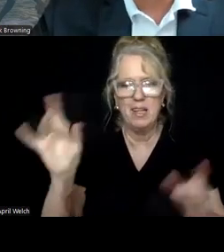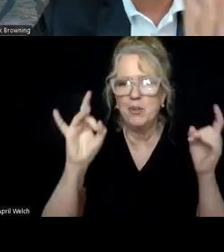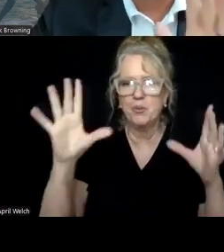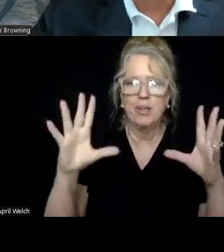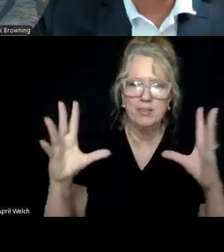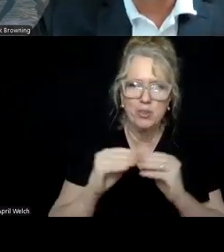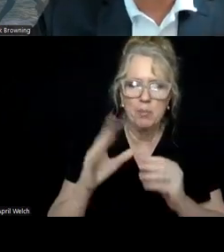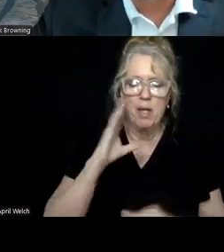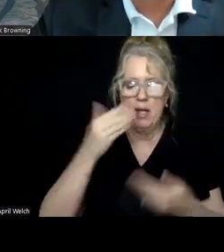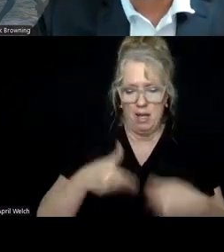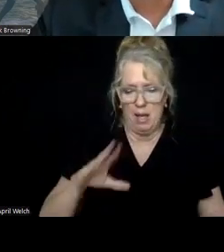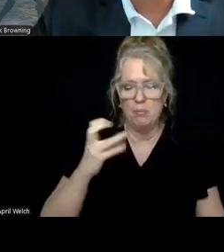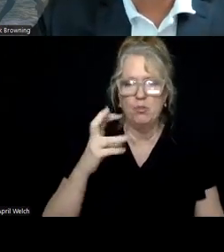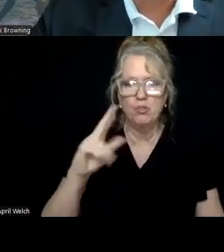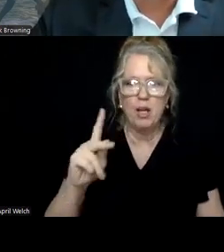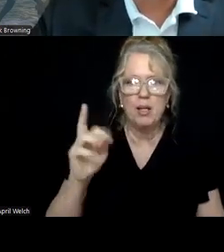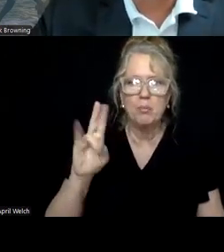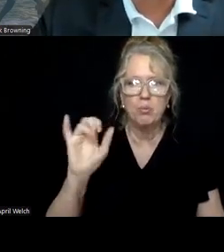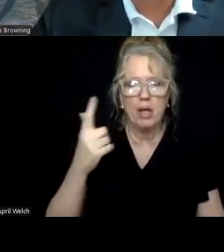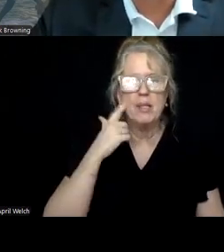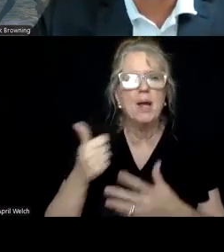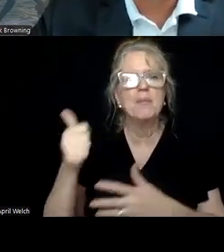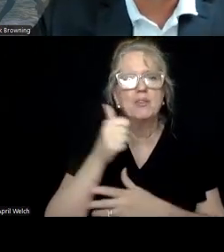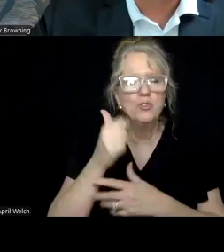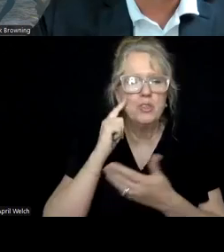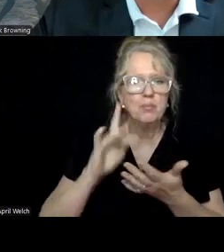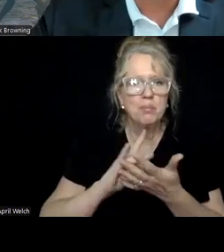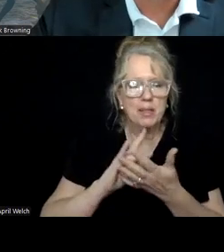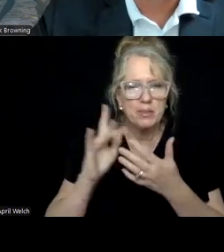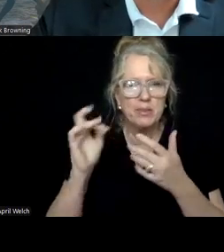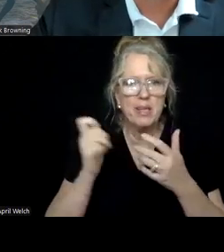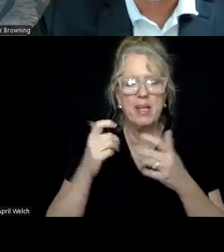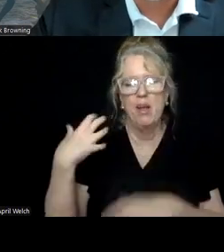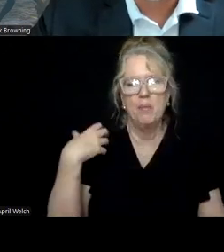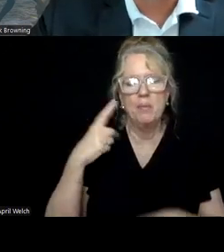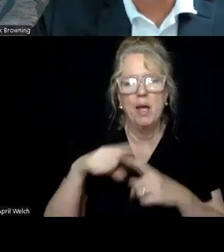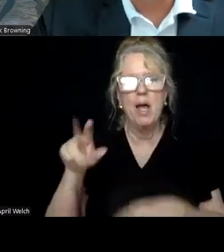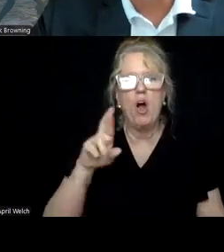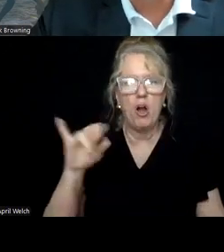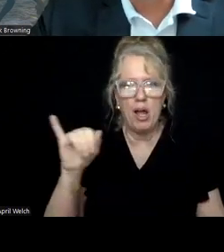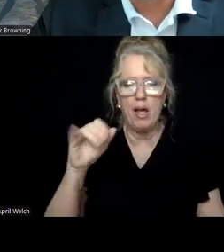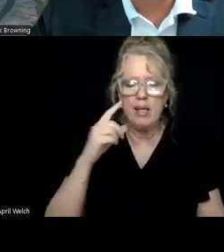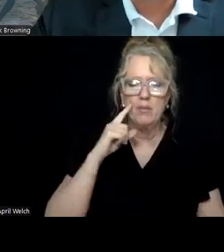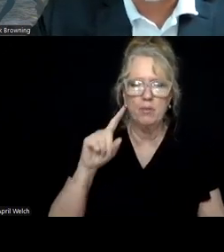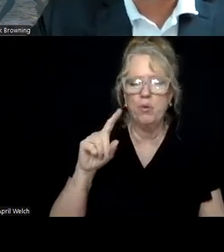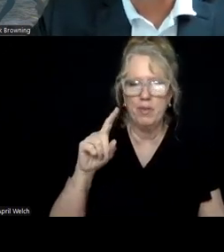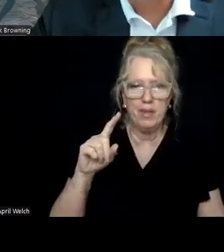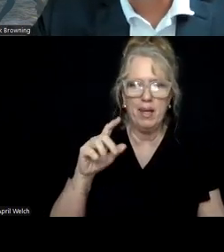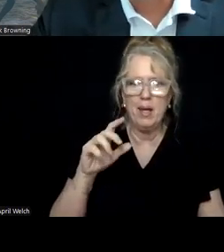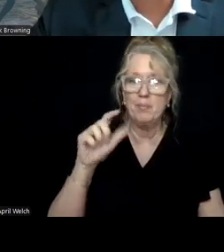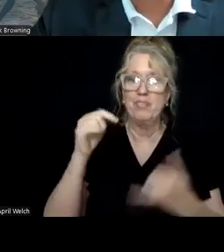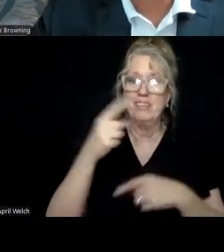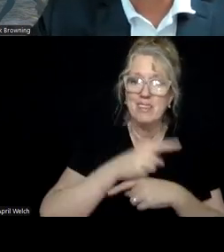I'm Chuck Browning, the Chief Medical Officer at Recovery Innovations, also known as RI, and I'm fortunate today to have a